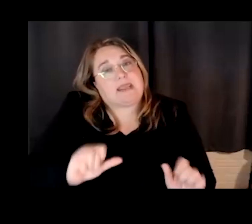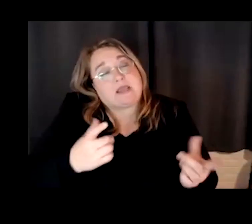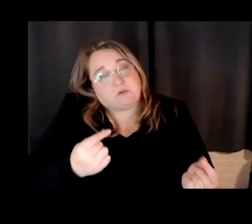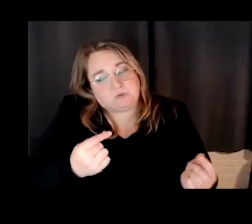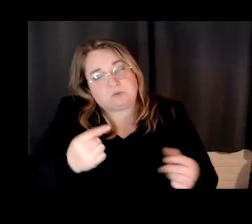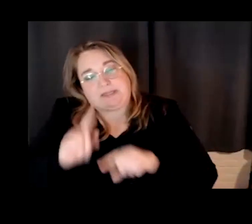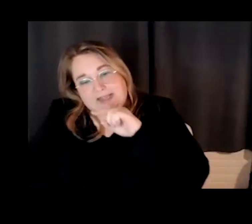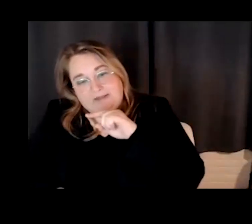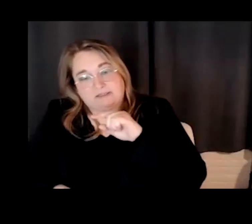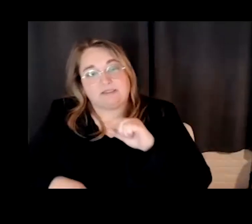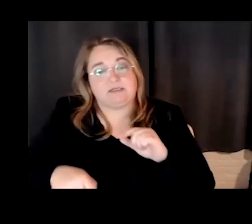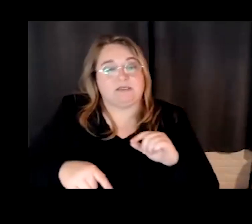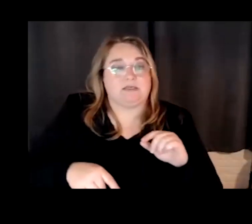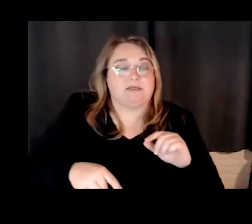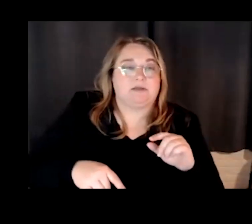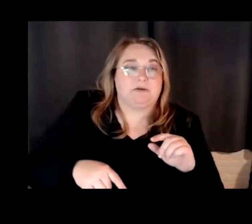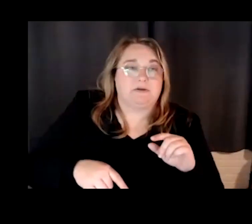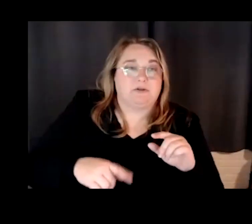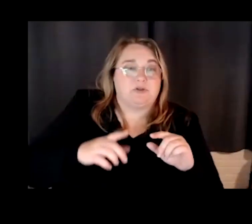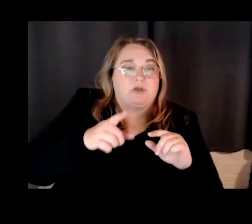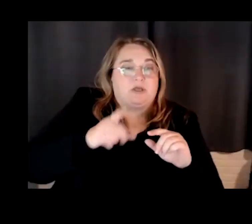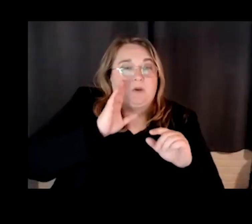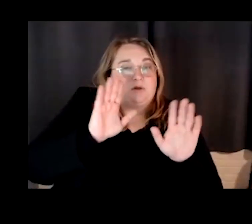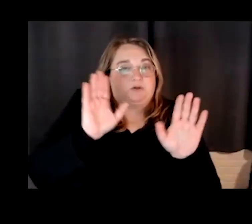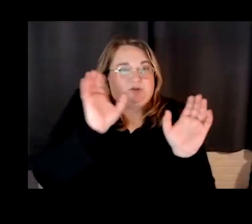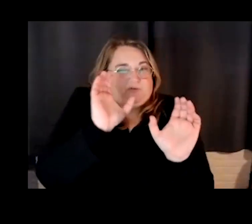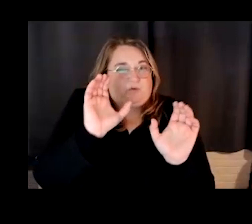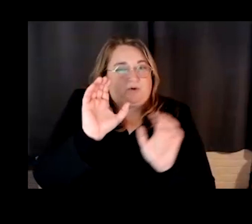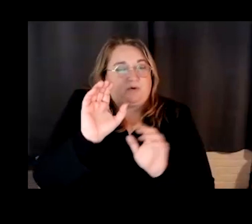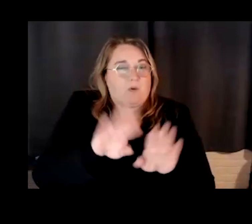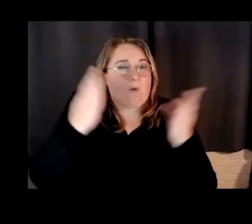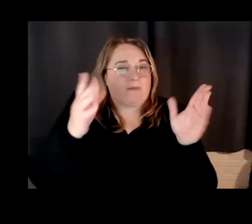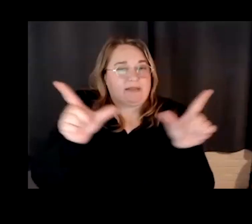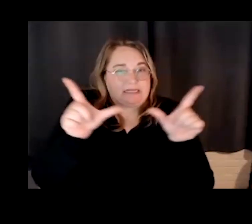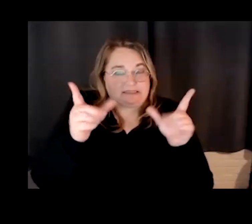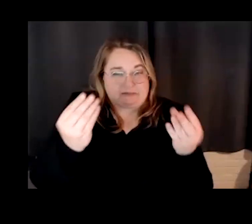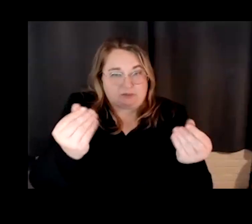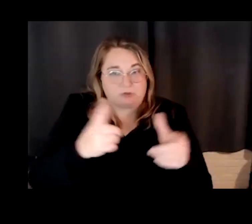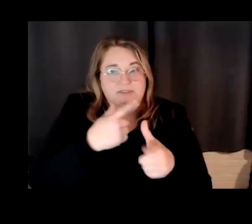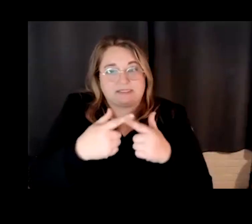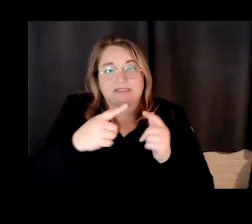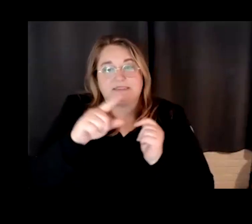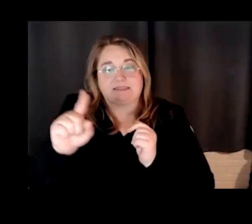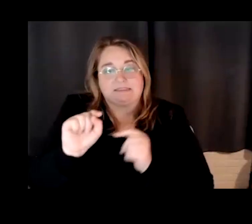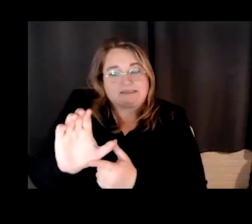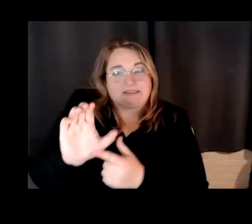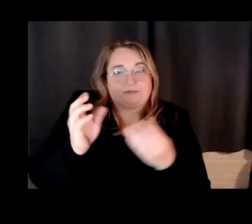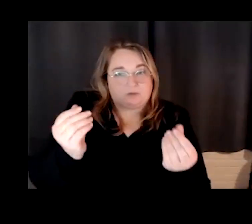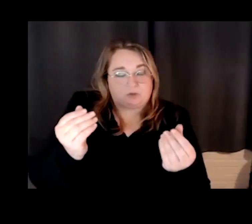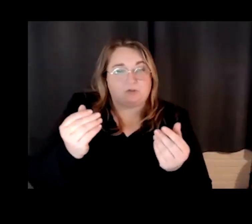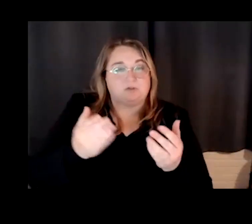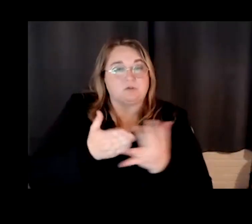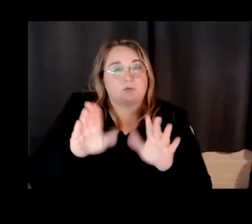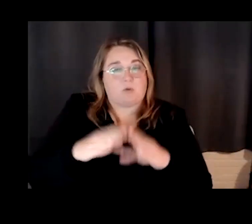and, um, and ZTC materials through our library. And then they're going to build the